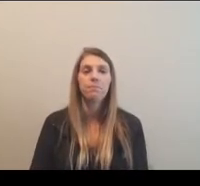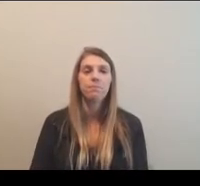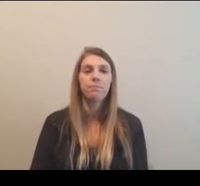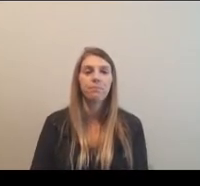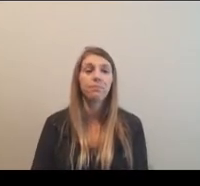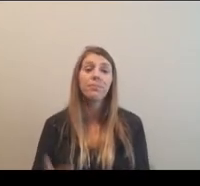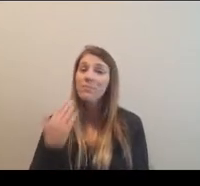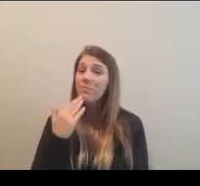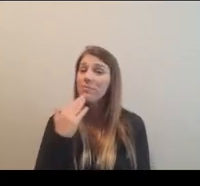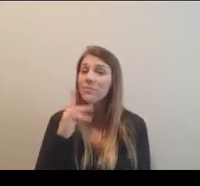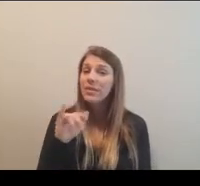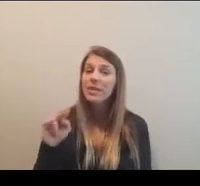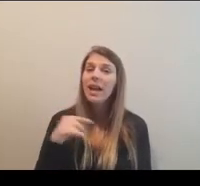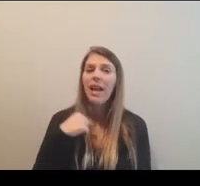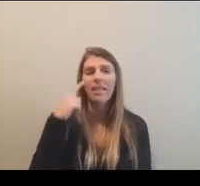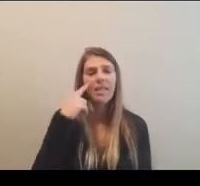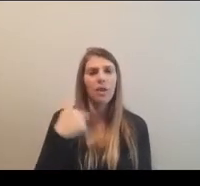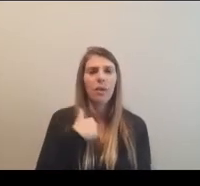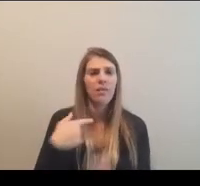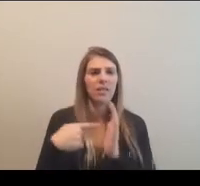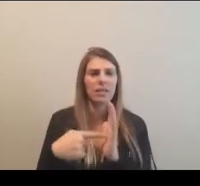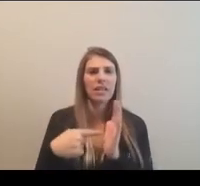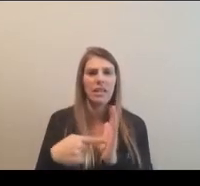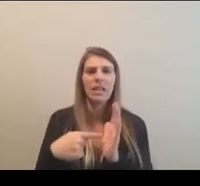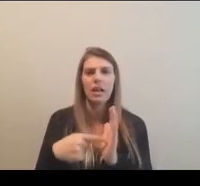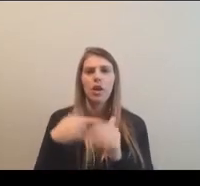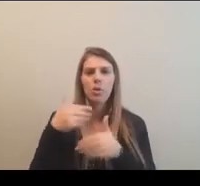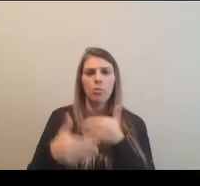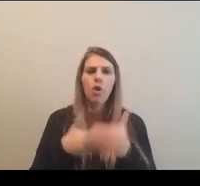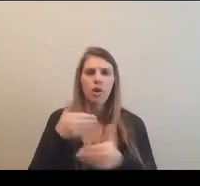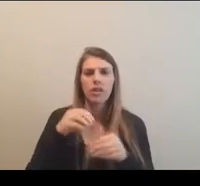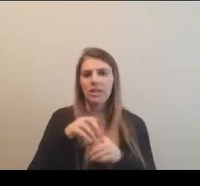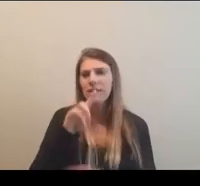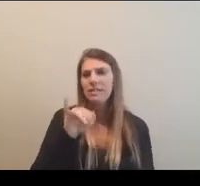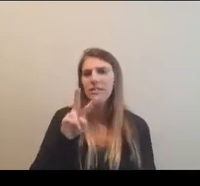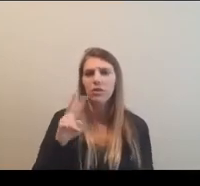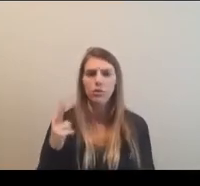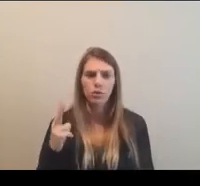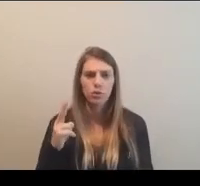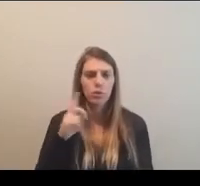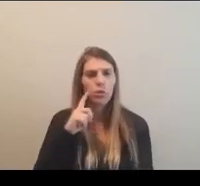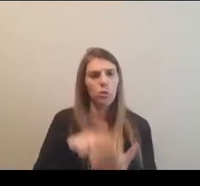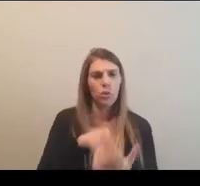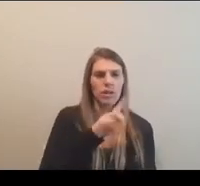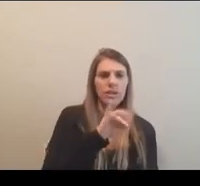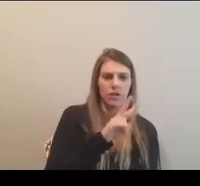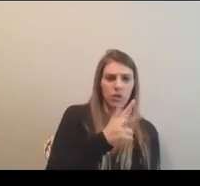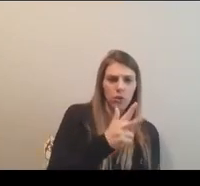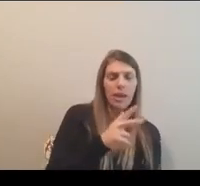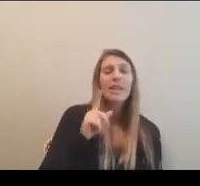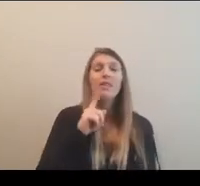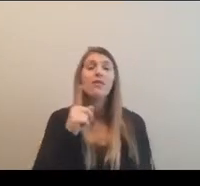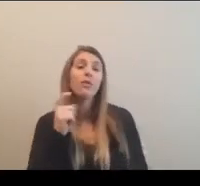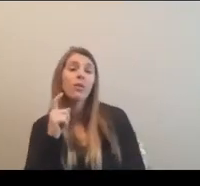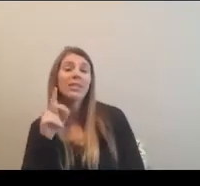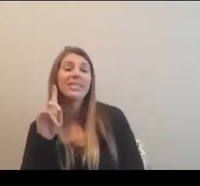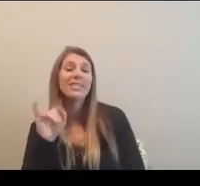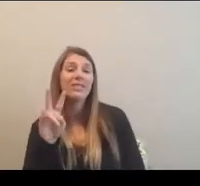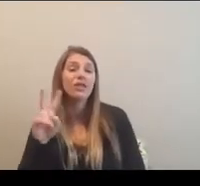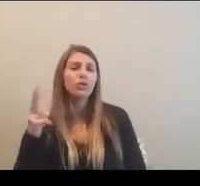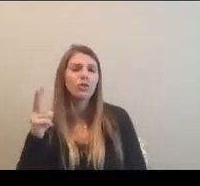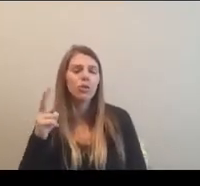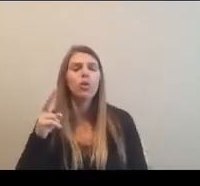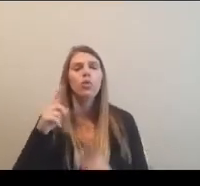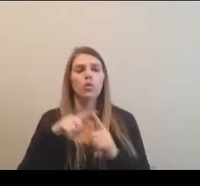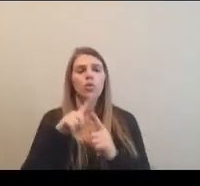Thanks, Lynn. Um, I believe we have an example of a progress in division two, just as we noted one for division three. Real quick for division two, um, is to